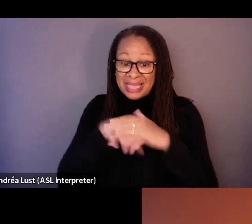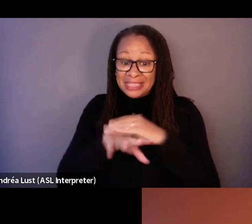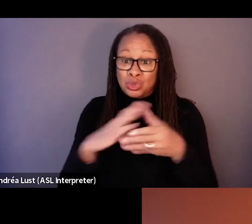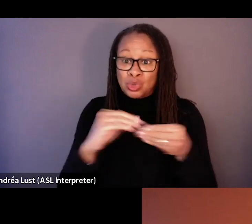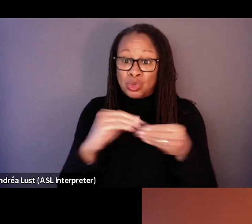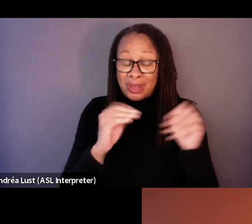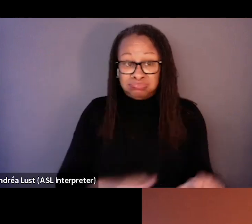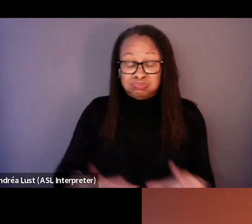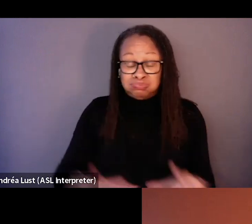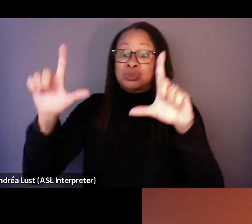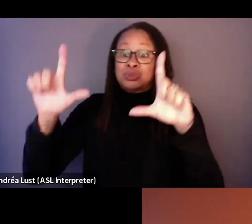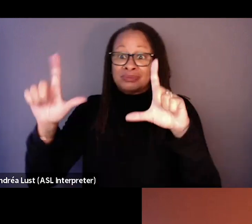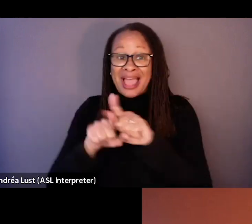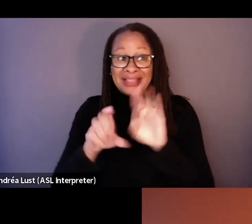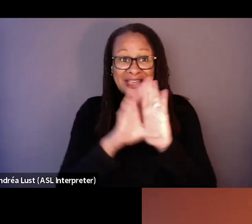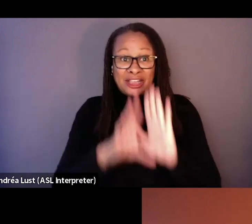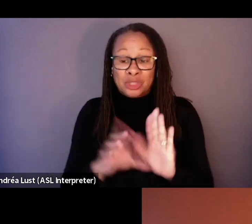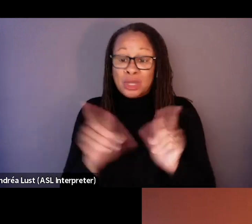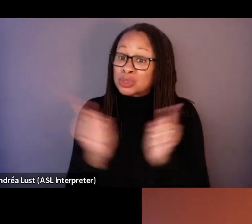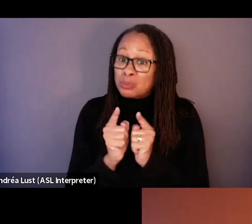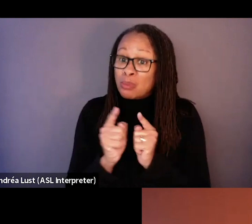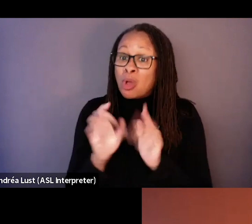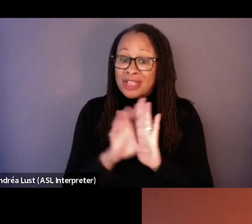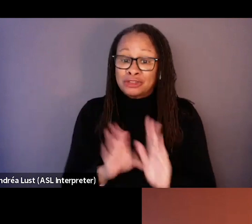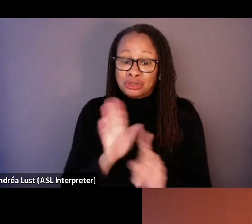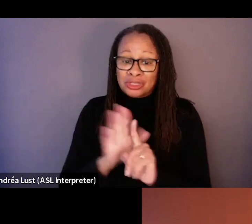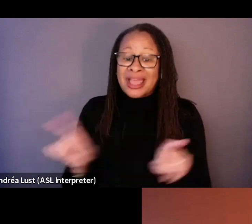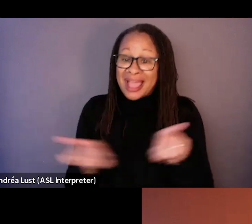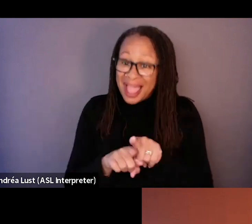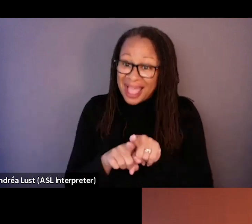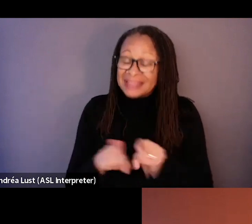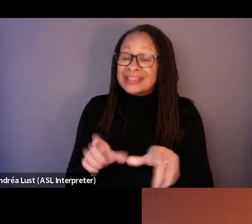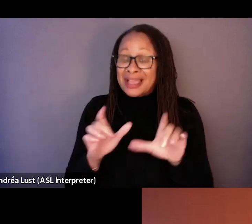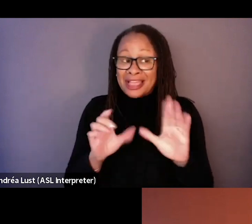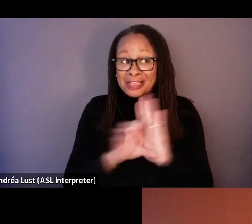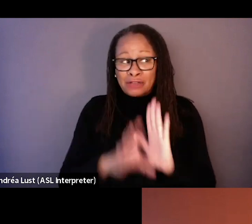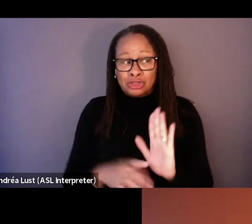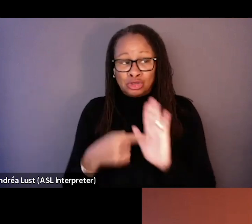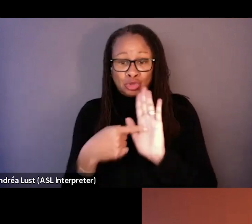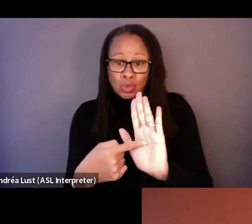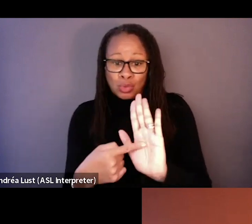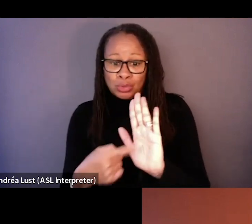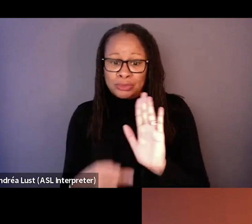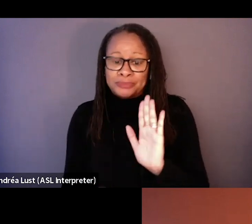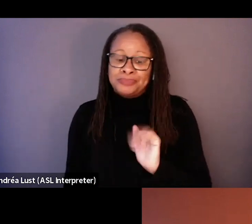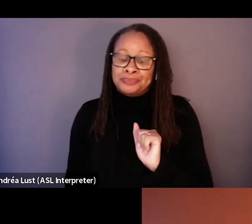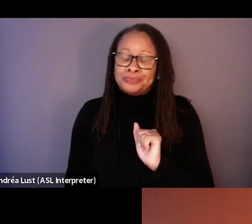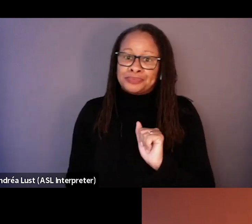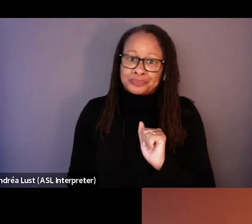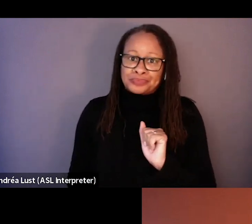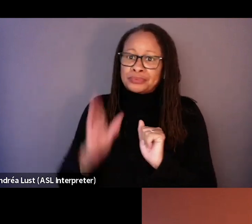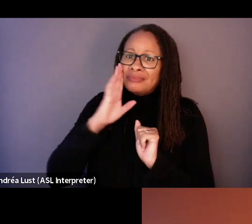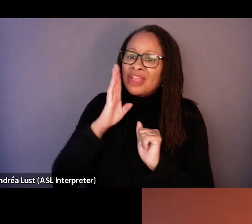as a character as well, a small character in the film, but as a character, uh, signifying the, the